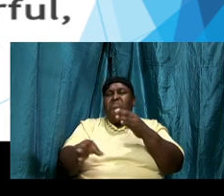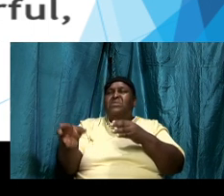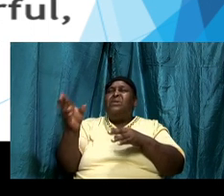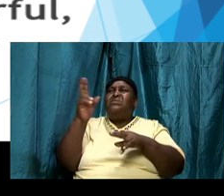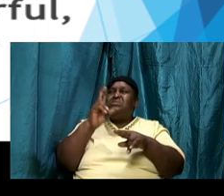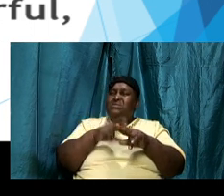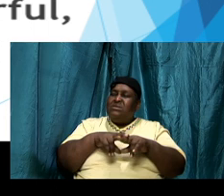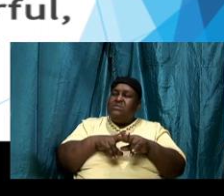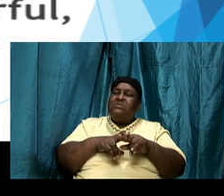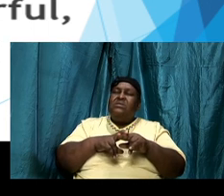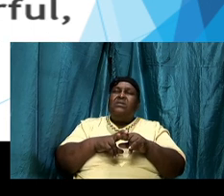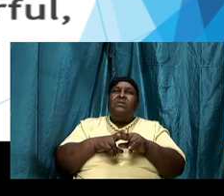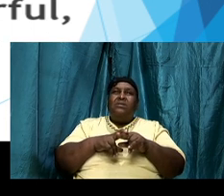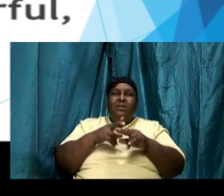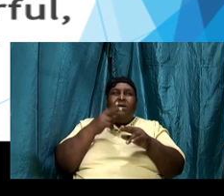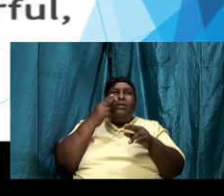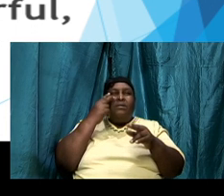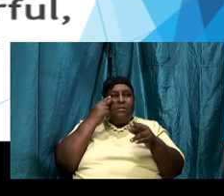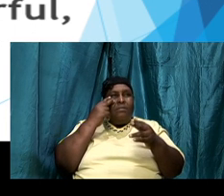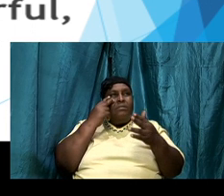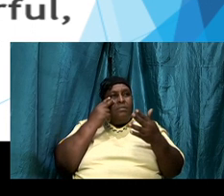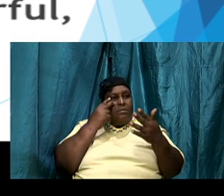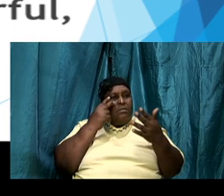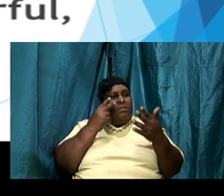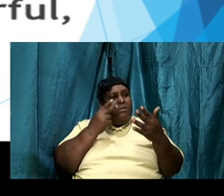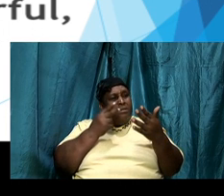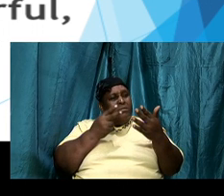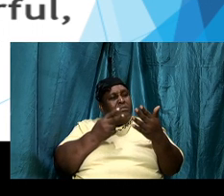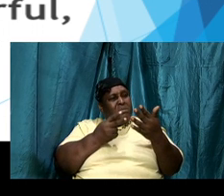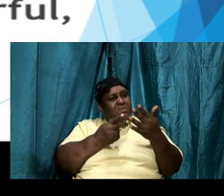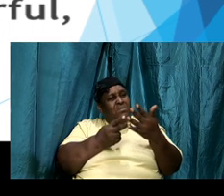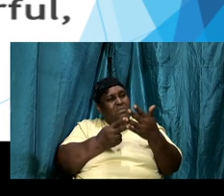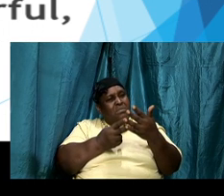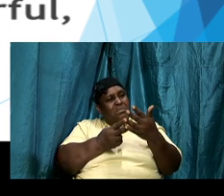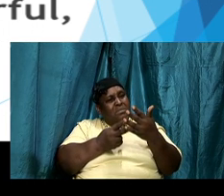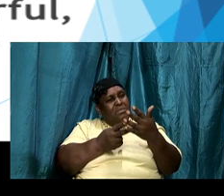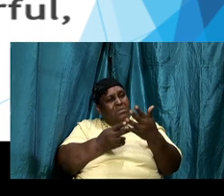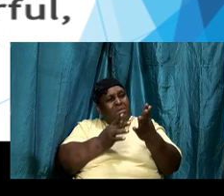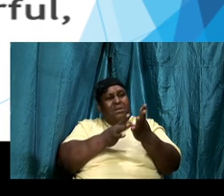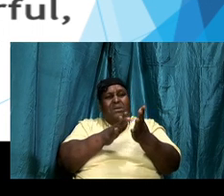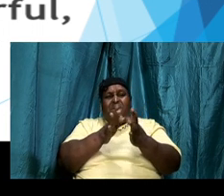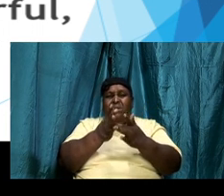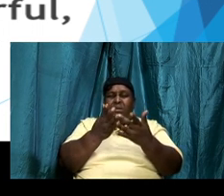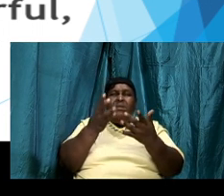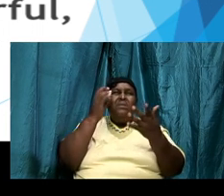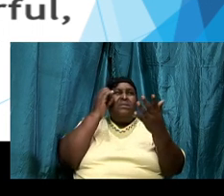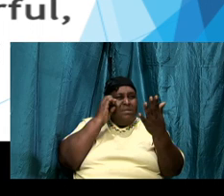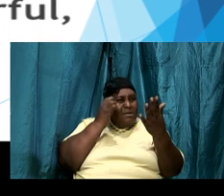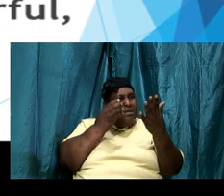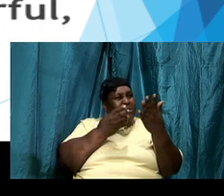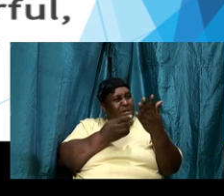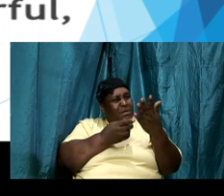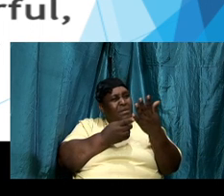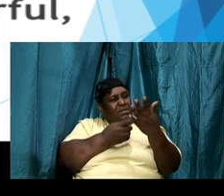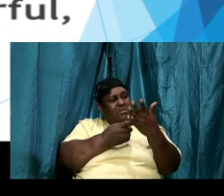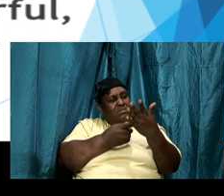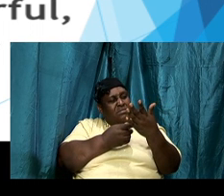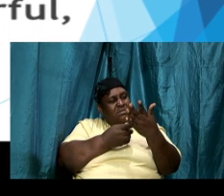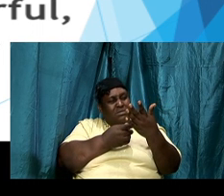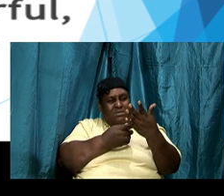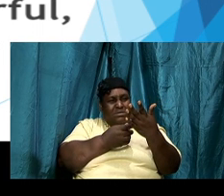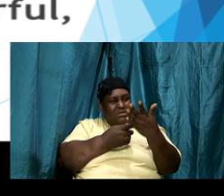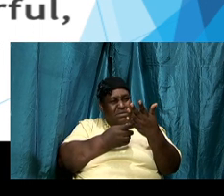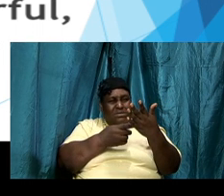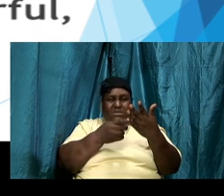look closely at that chapter we sit back and we examine that chapter it could be two